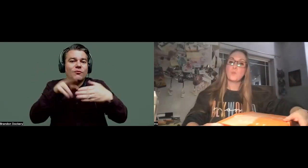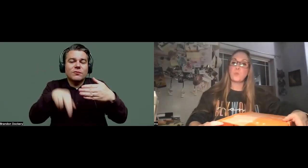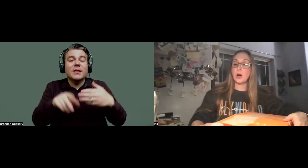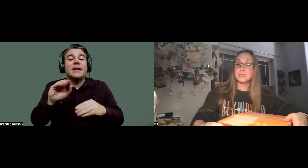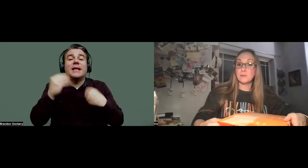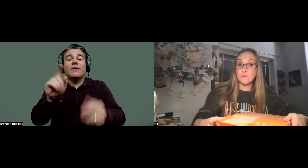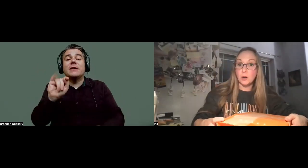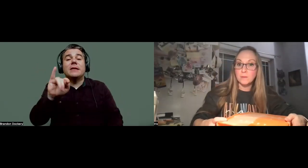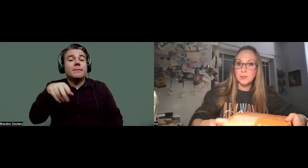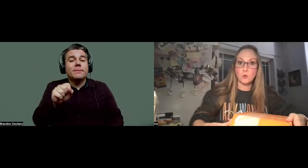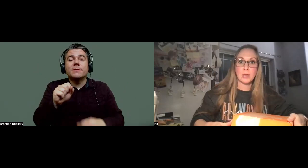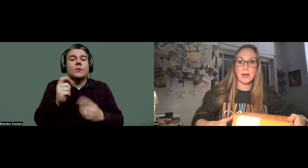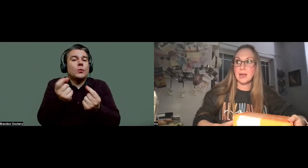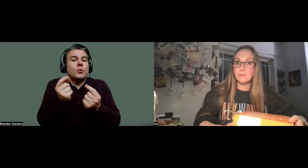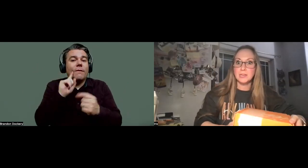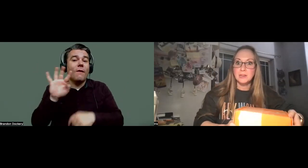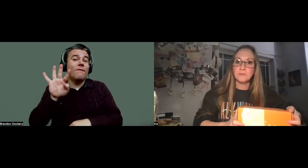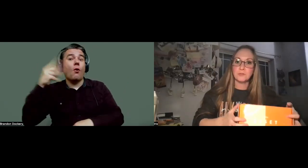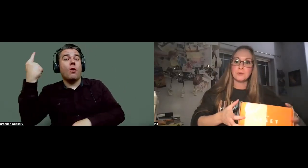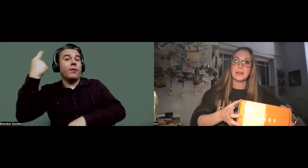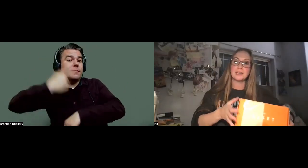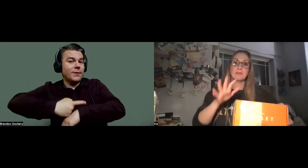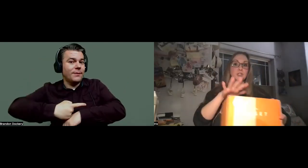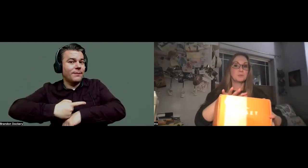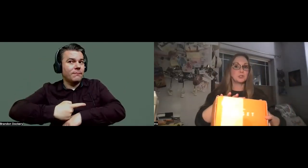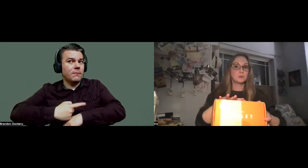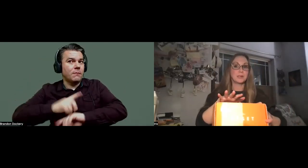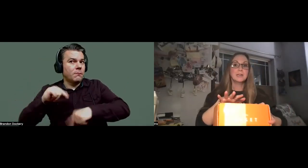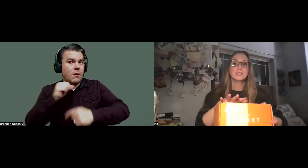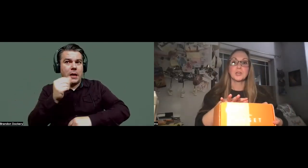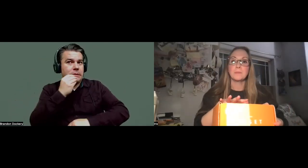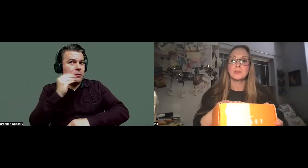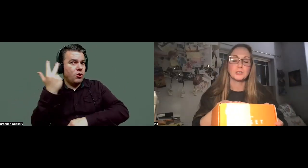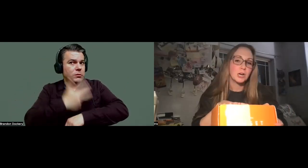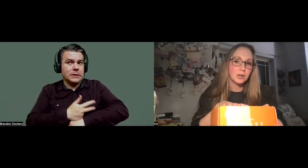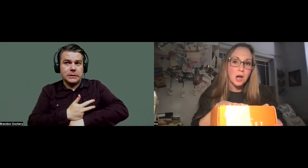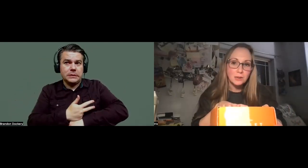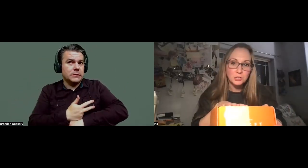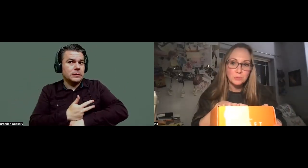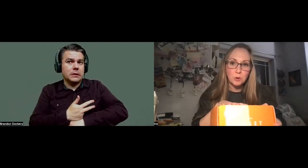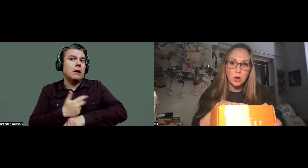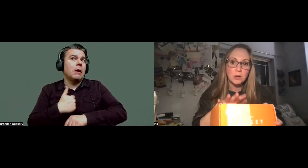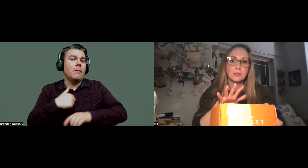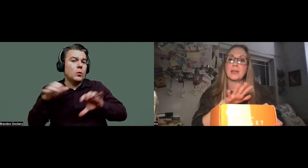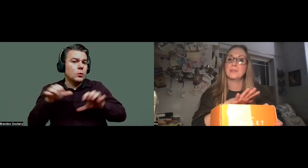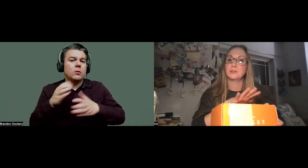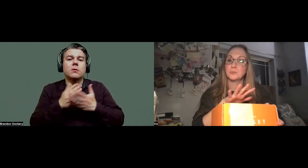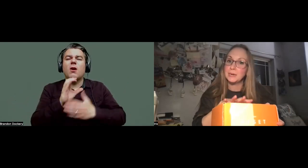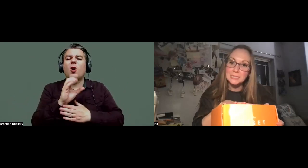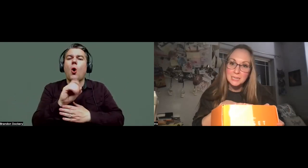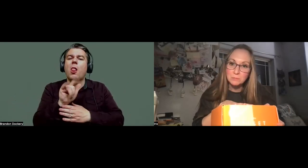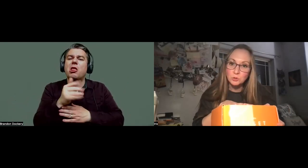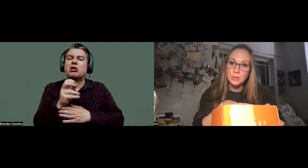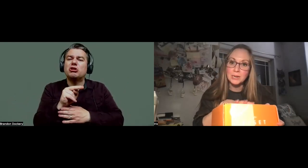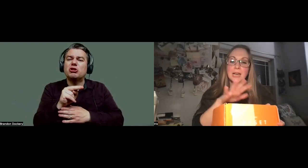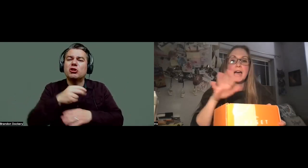on day four. Okay. I haven't eaten for three days. I've just been doing some, there's a collagen broth and there's